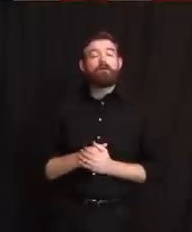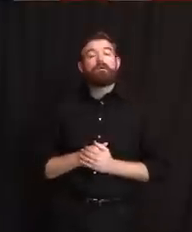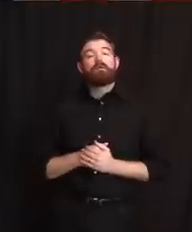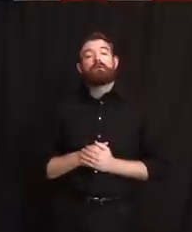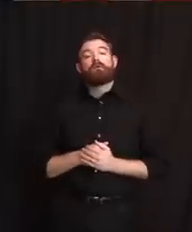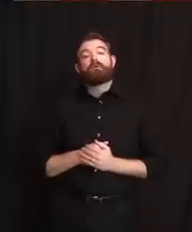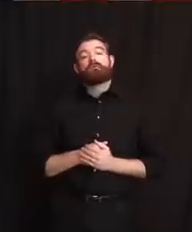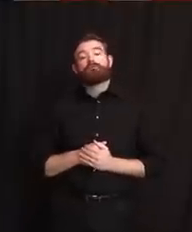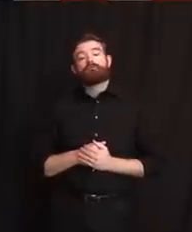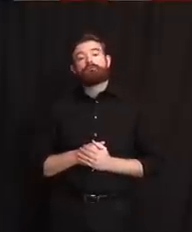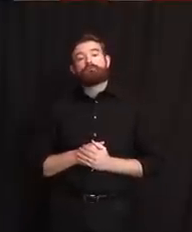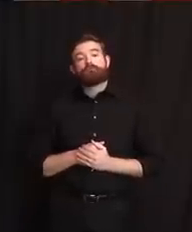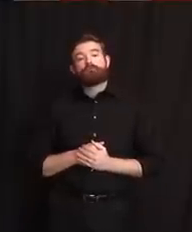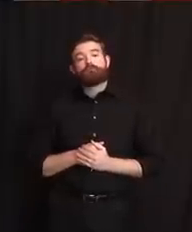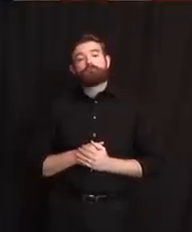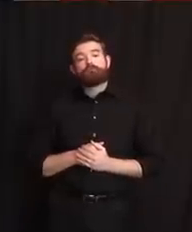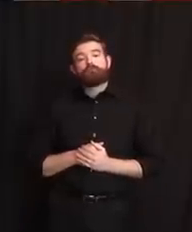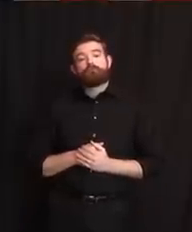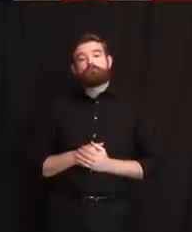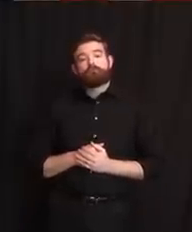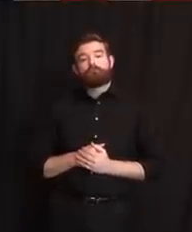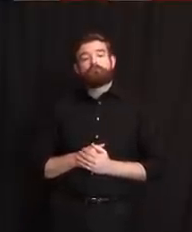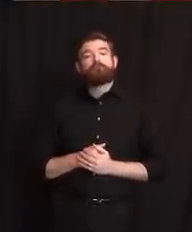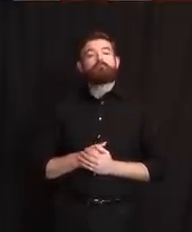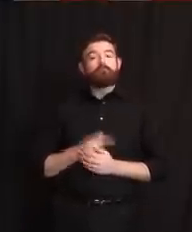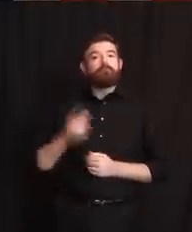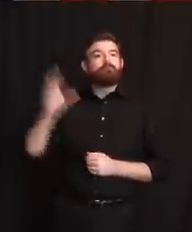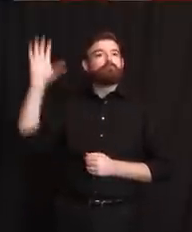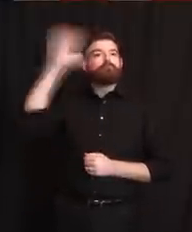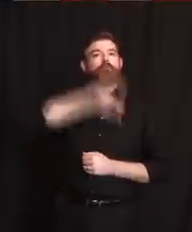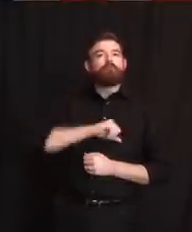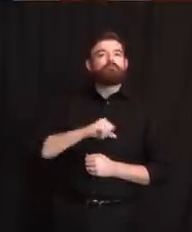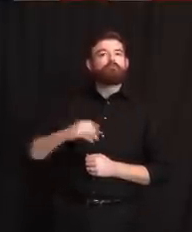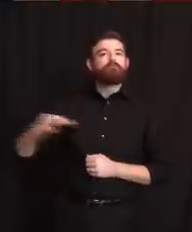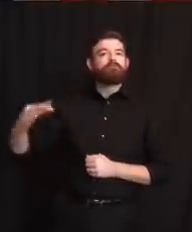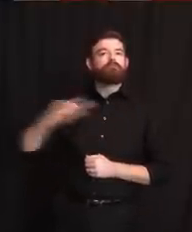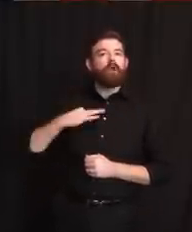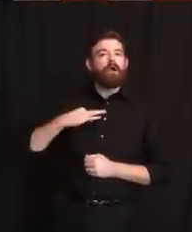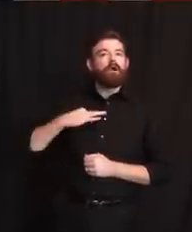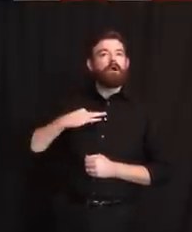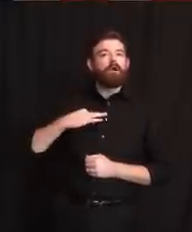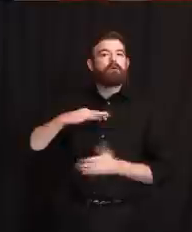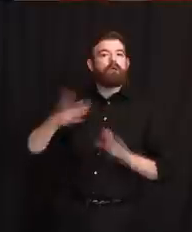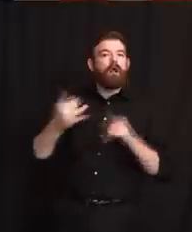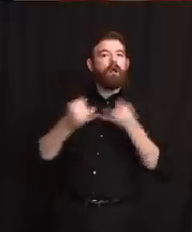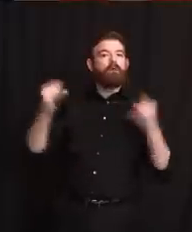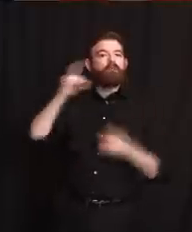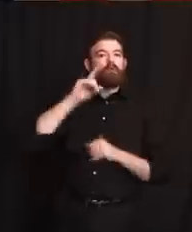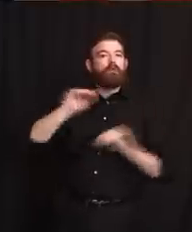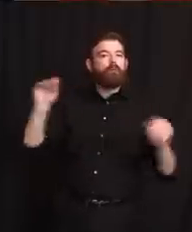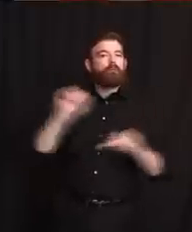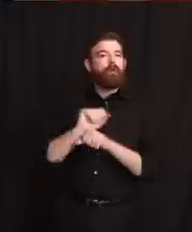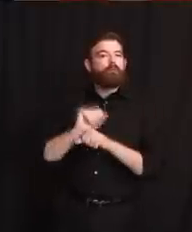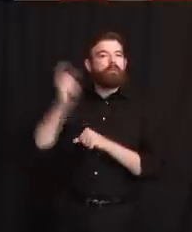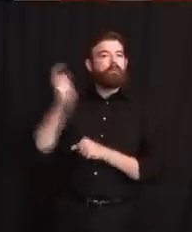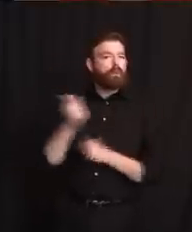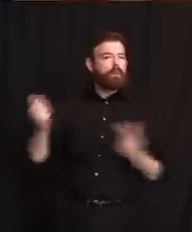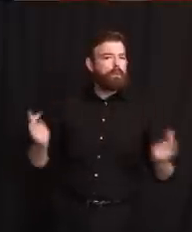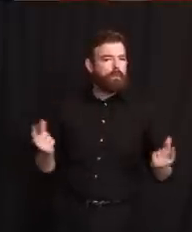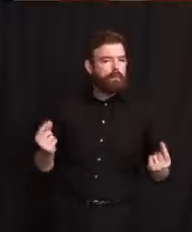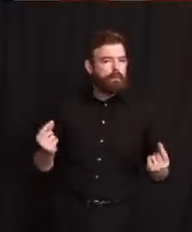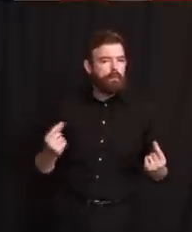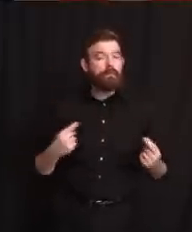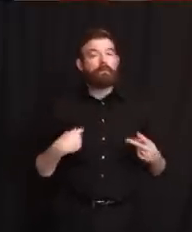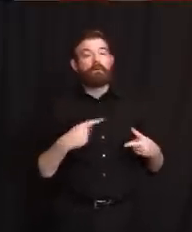get into the system? Thank you. May I come back to you on the second question? Because I don't have a particular answer. By the way, if you've got an individual,